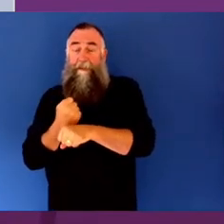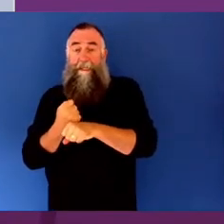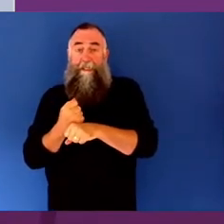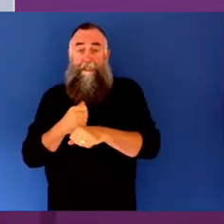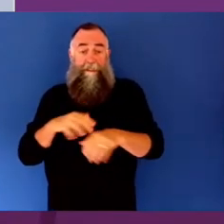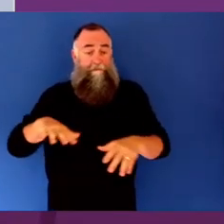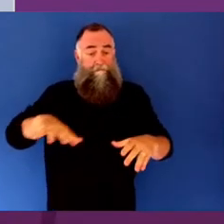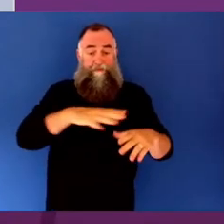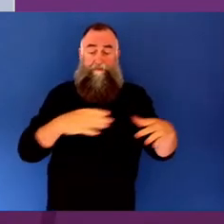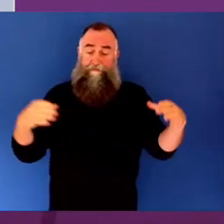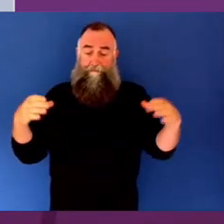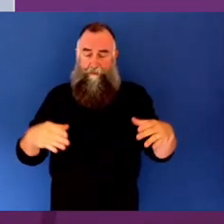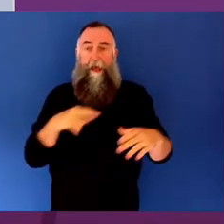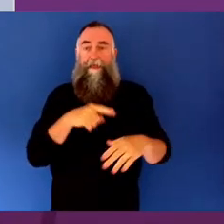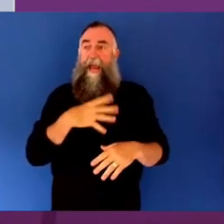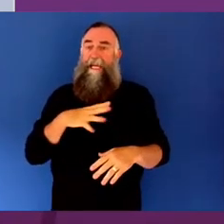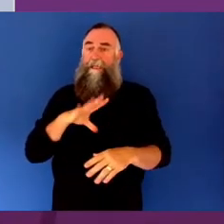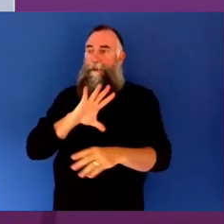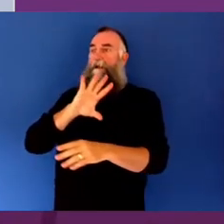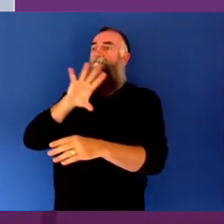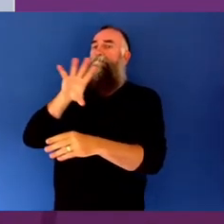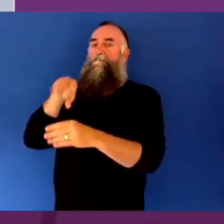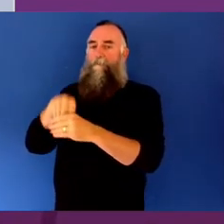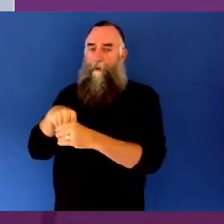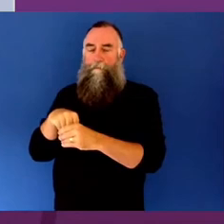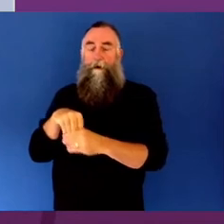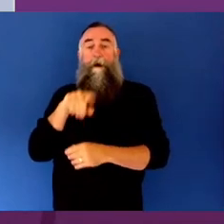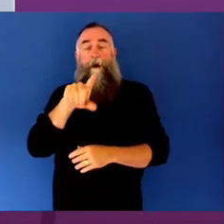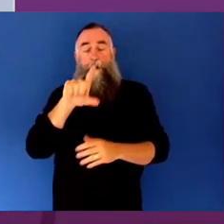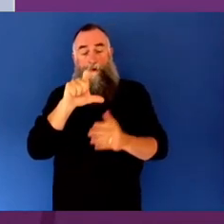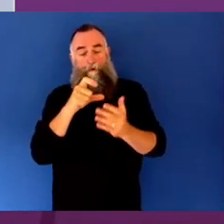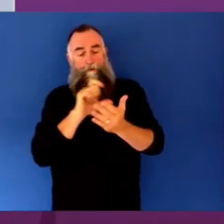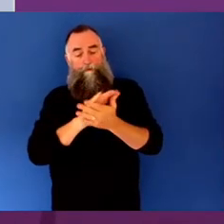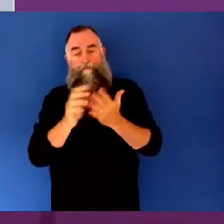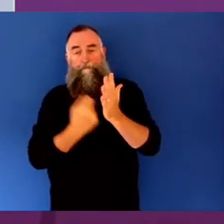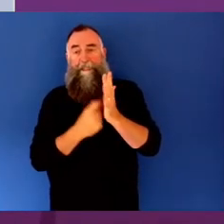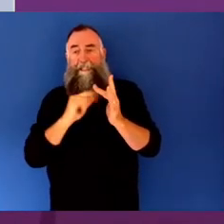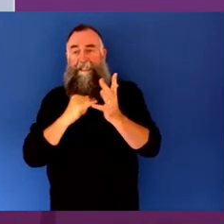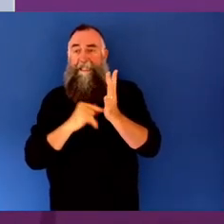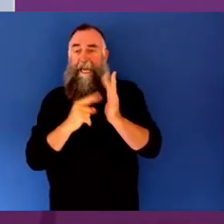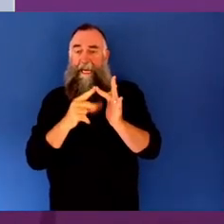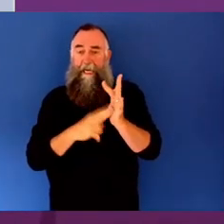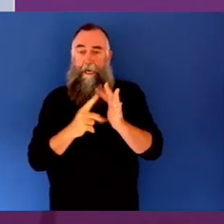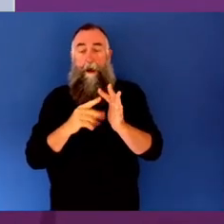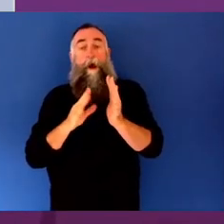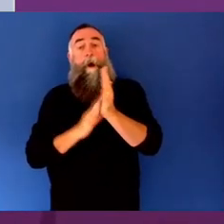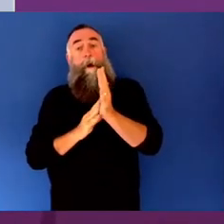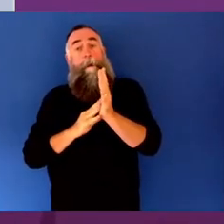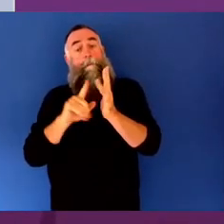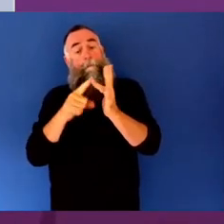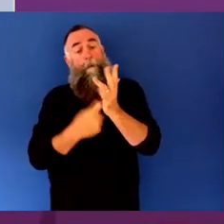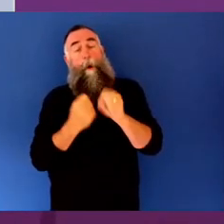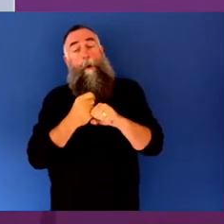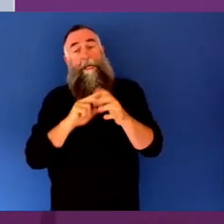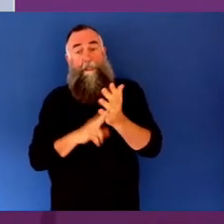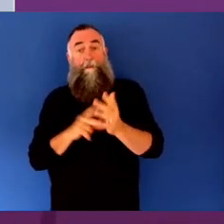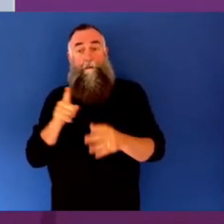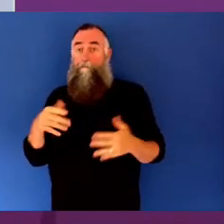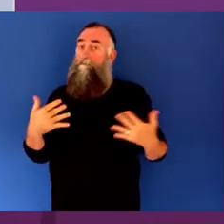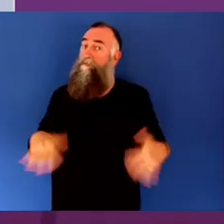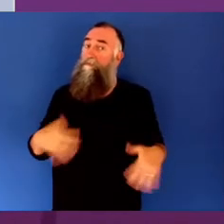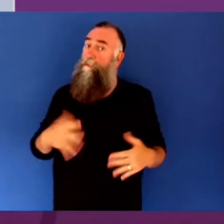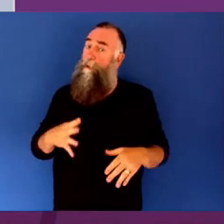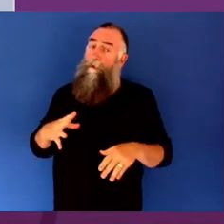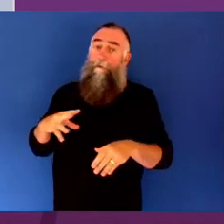think you've got a critical friend in Christine Morgan and the National Mental Health Commission, which, you know, whose primary job is to provide